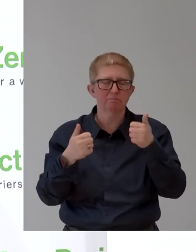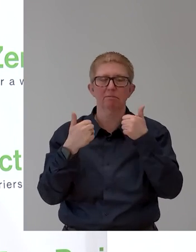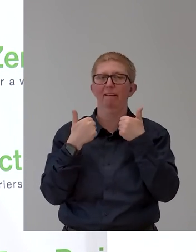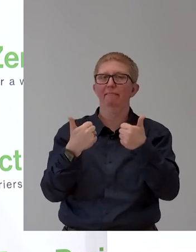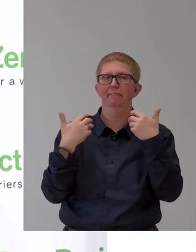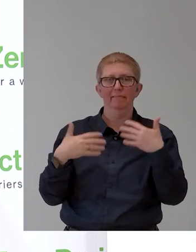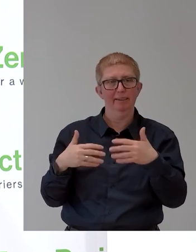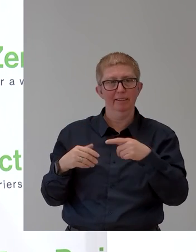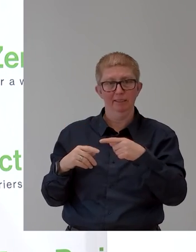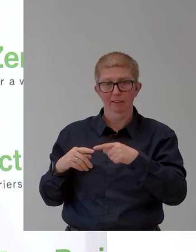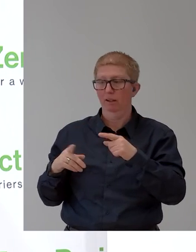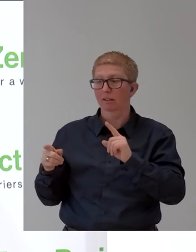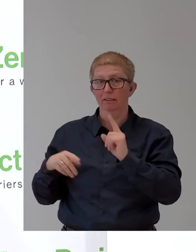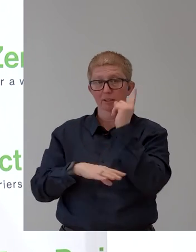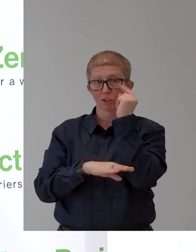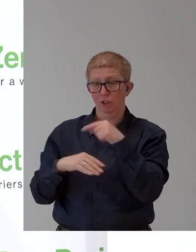of this